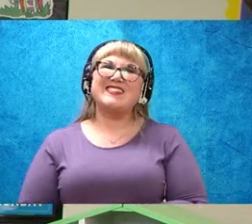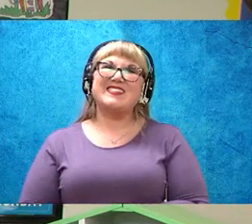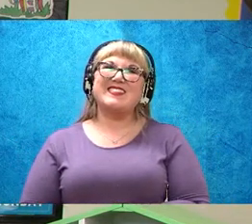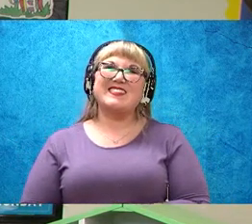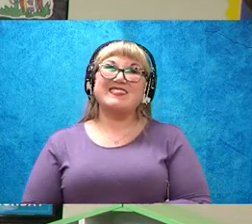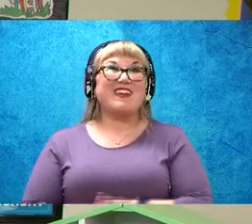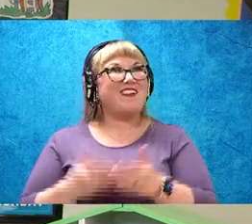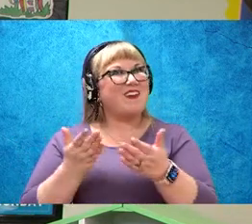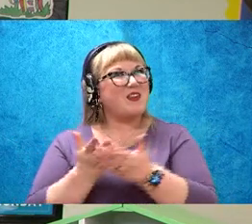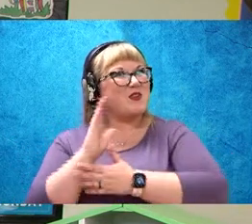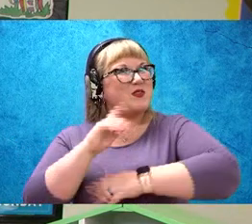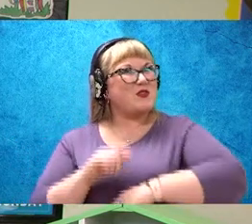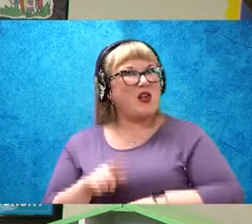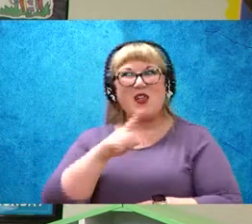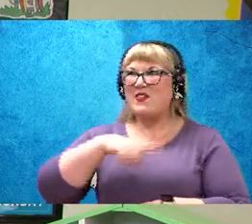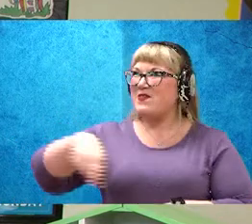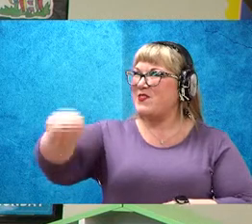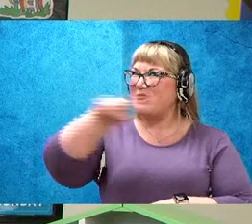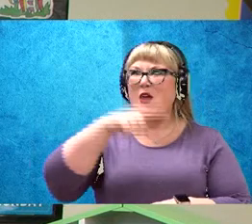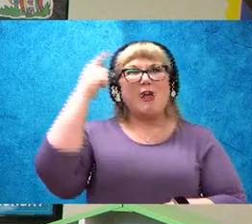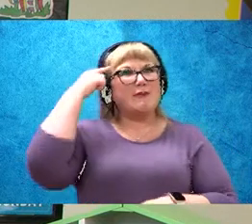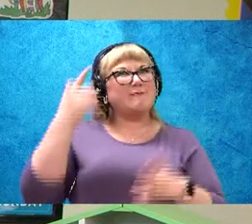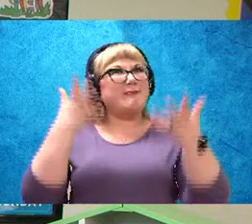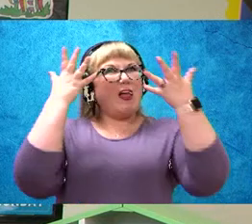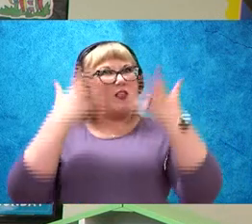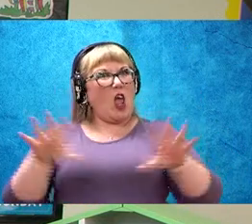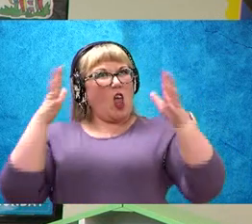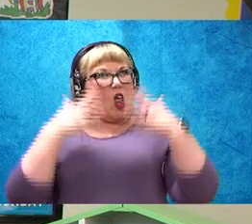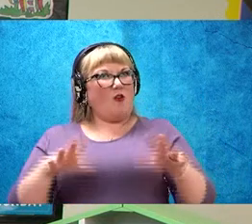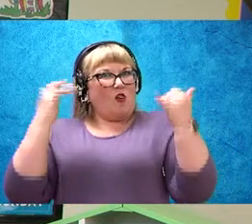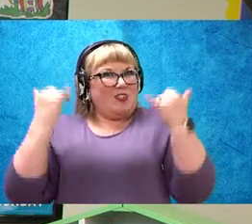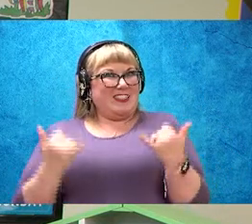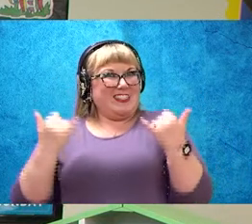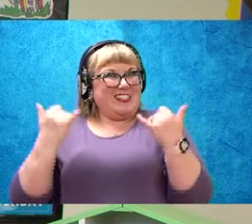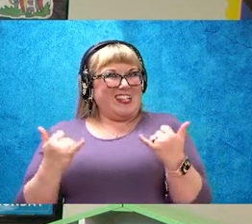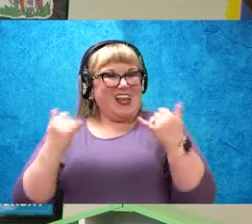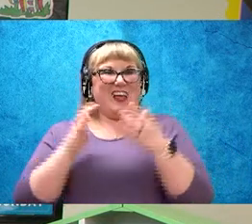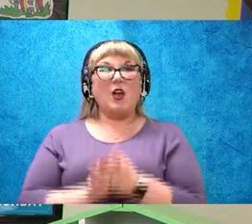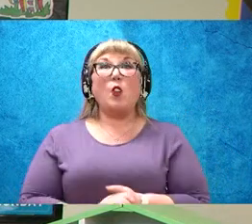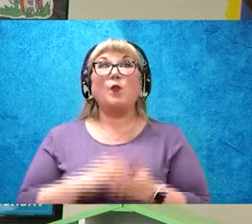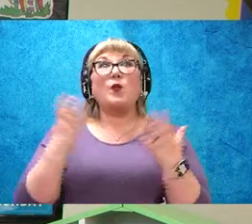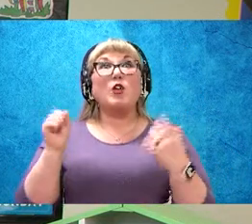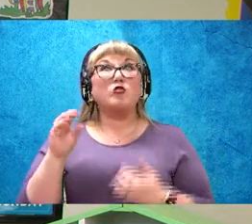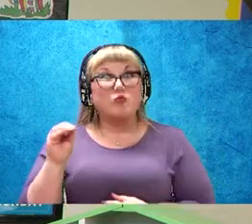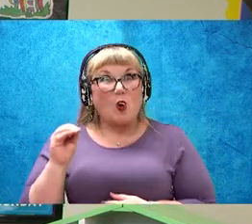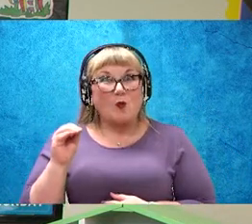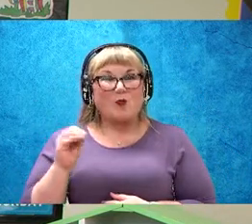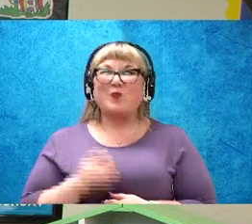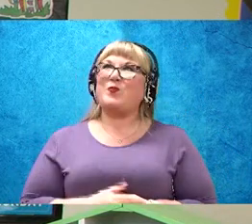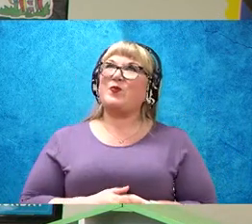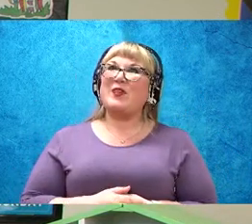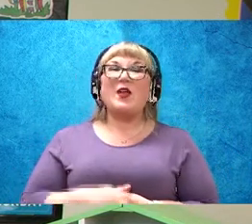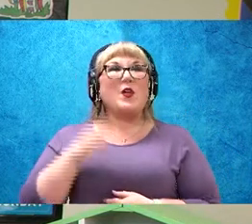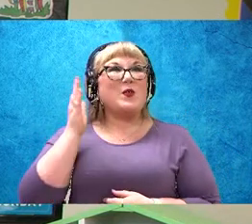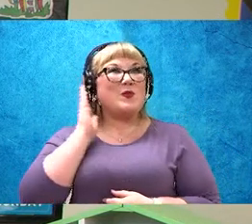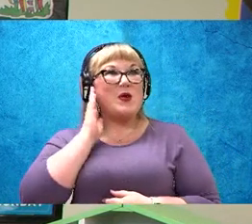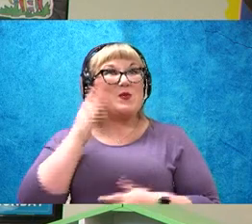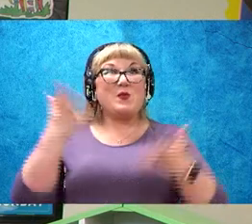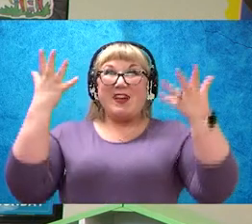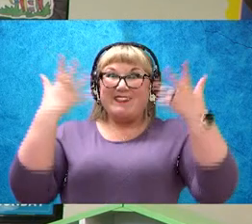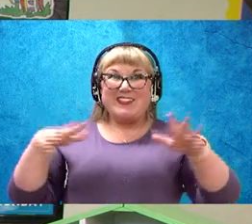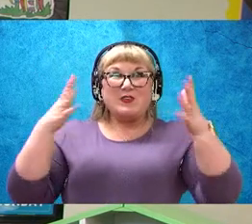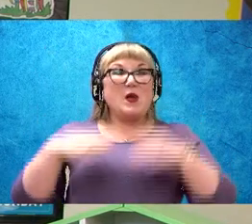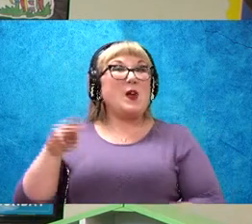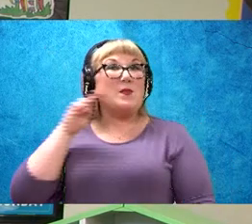All right, guys. I think that's it for today. So we're going to sign off. Ms.